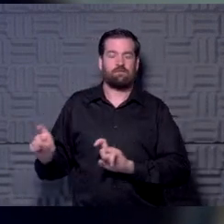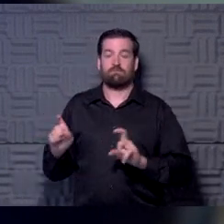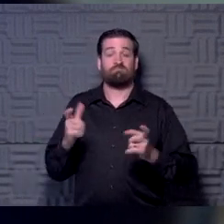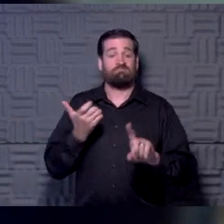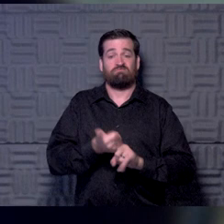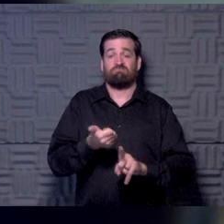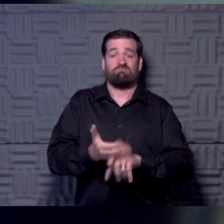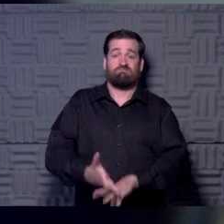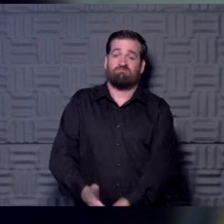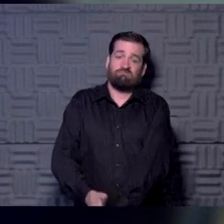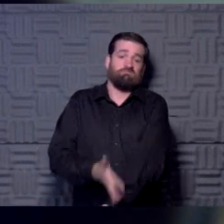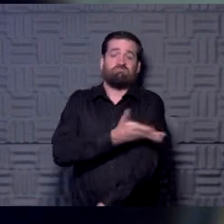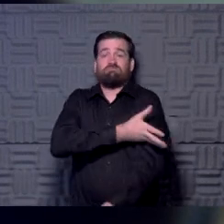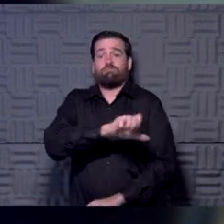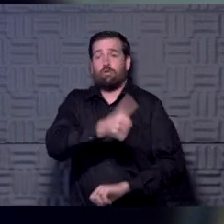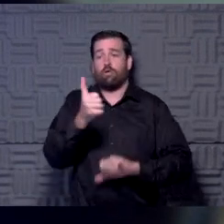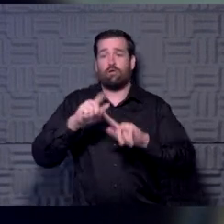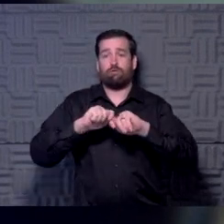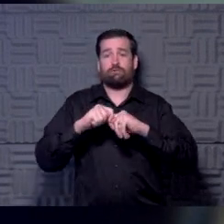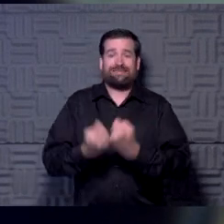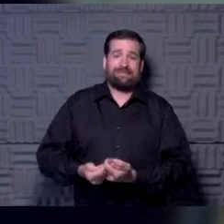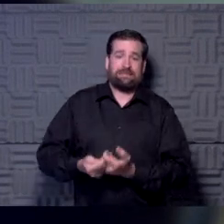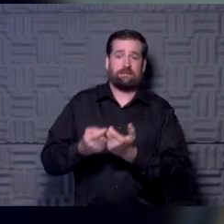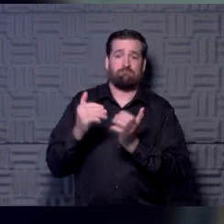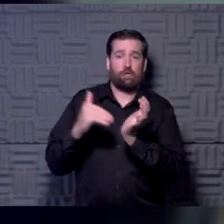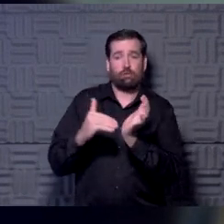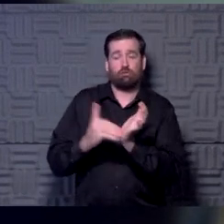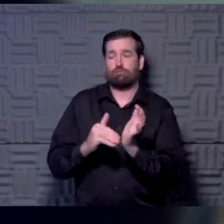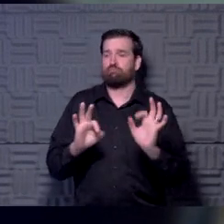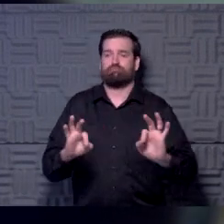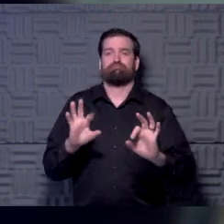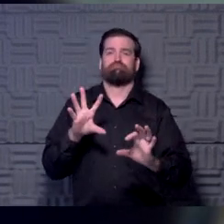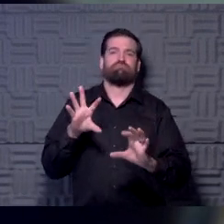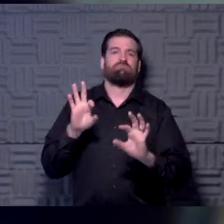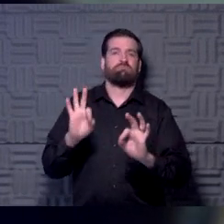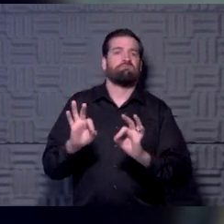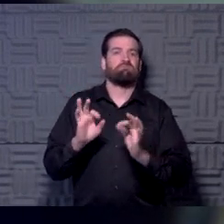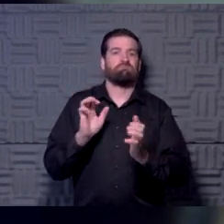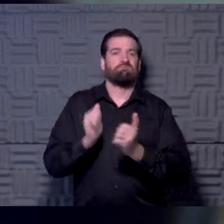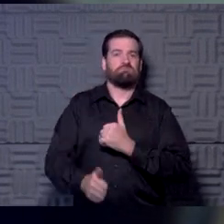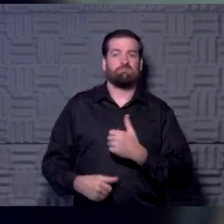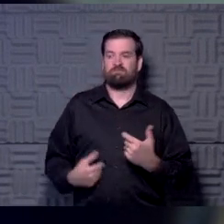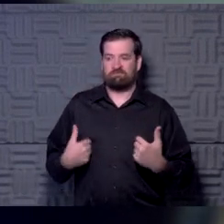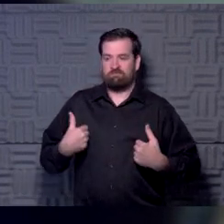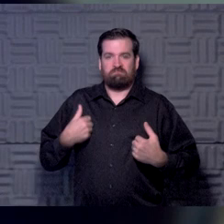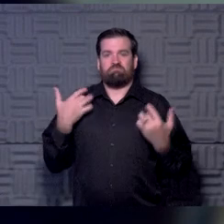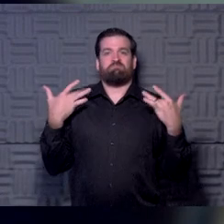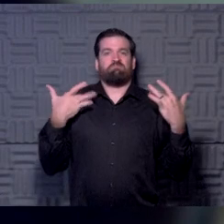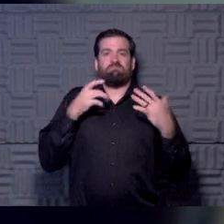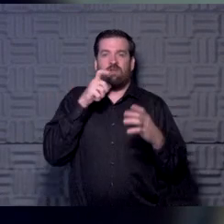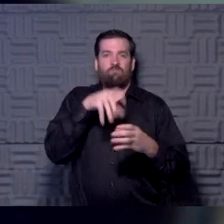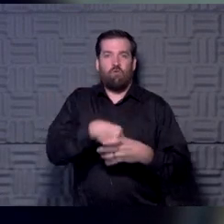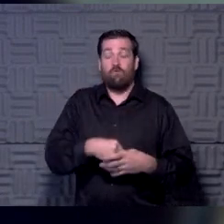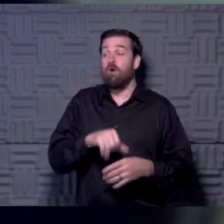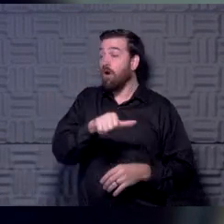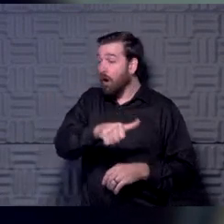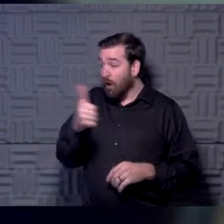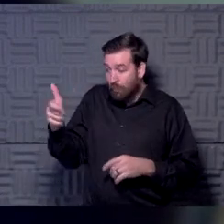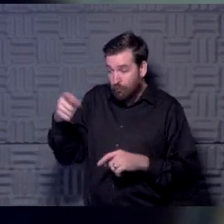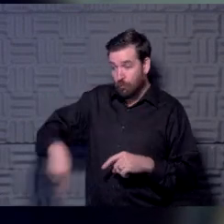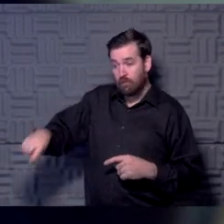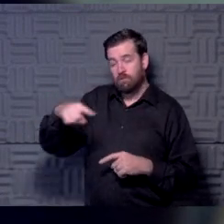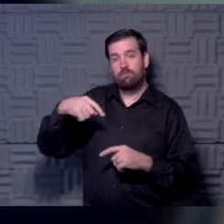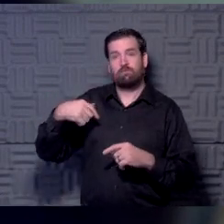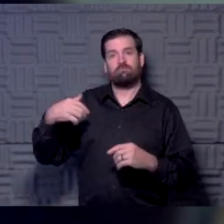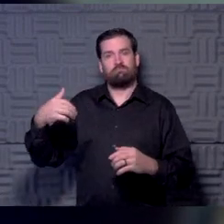and they're cleared by all the other team physicians. You know, we're, we may not even be involved. And I've talked to other people who have a very regimented, you know,